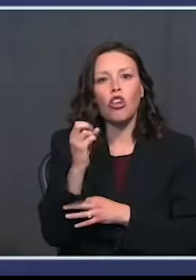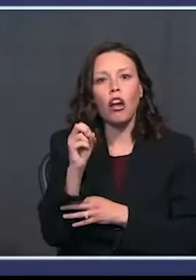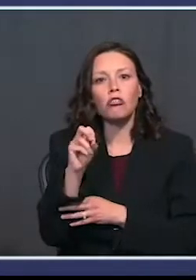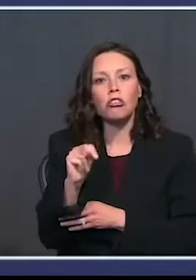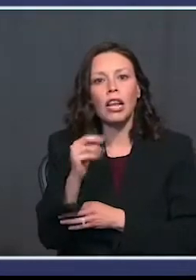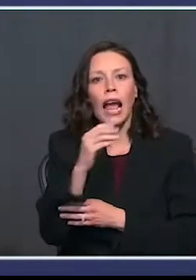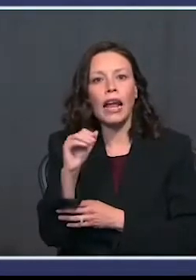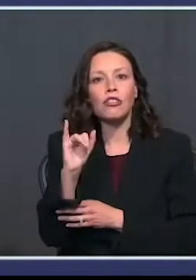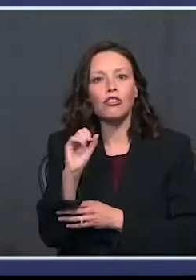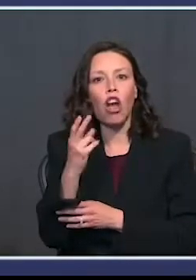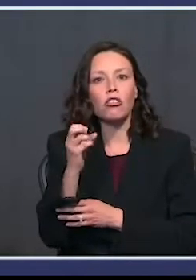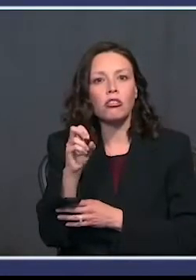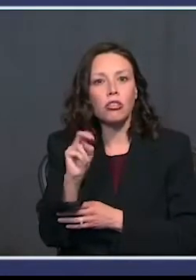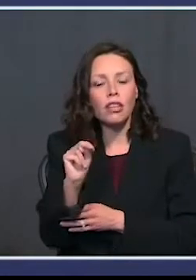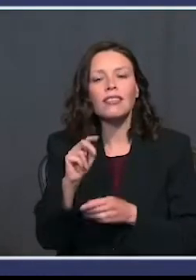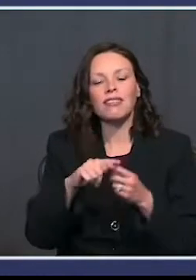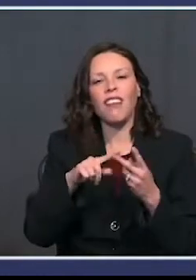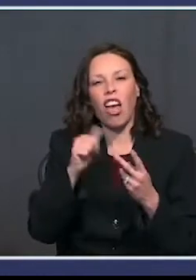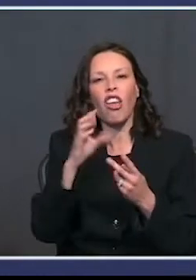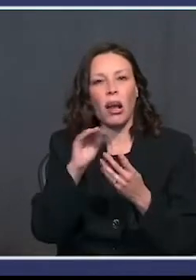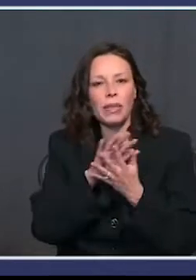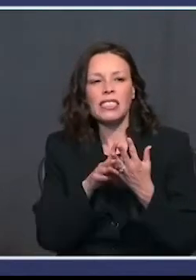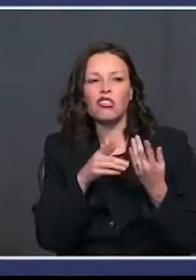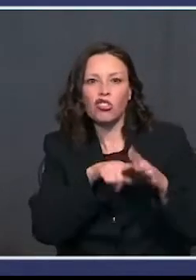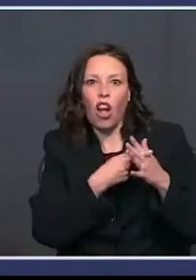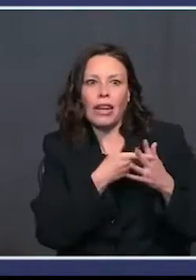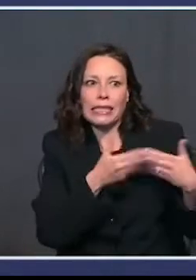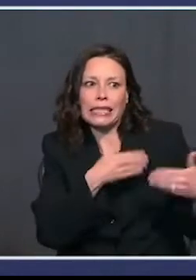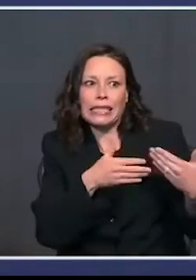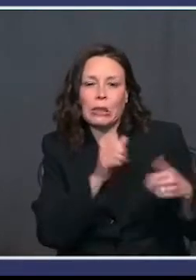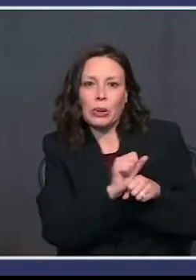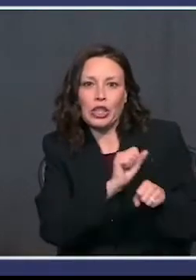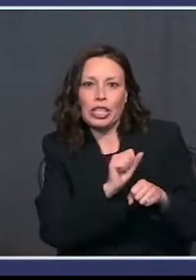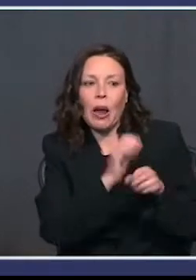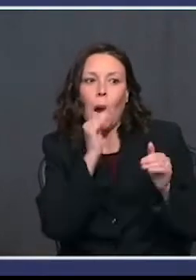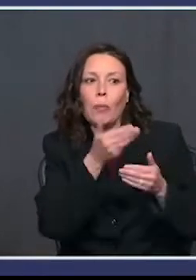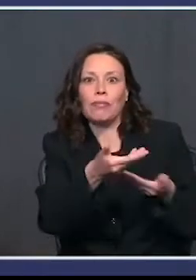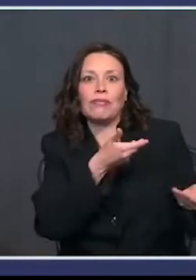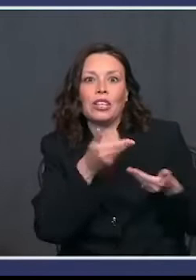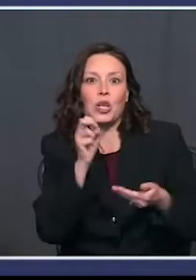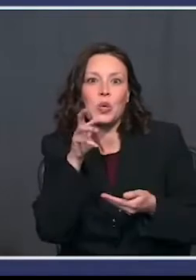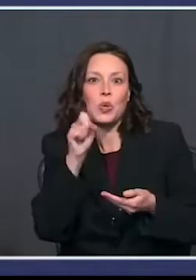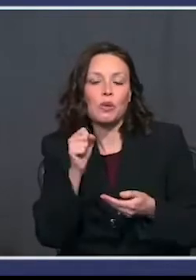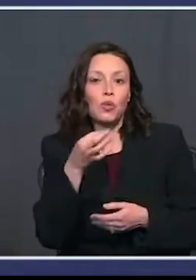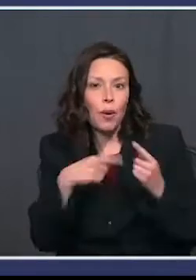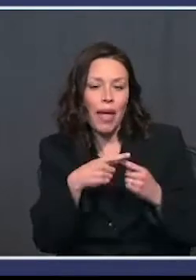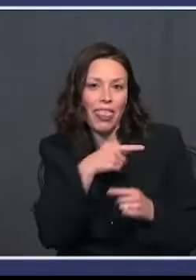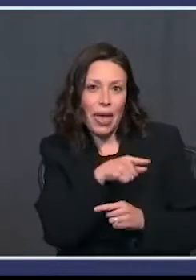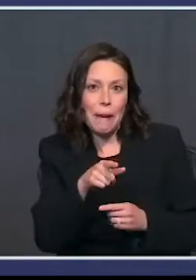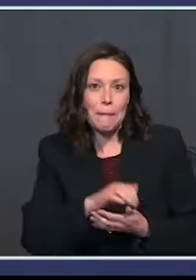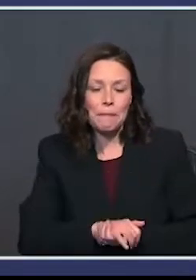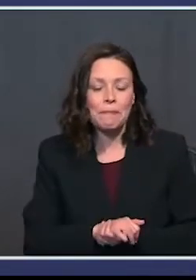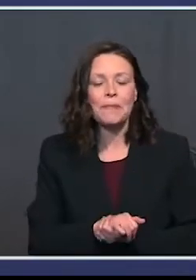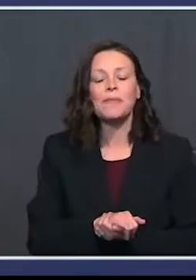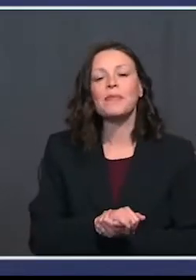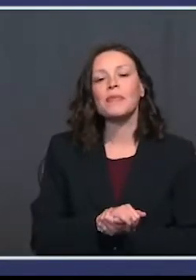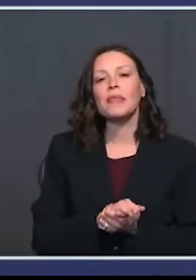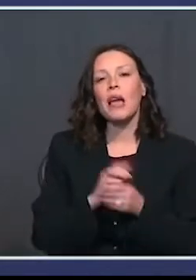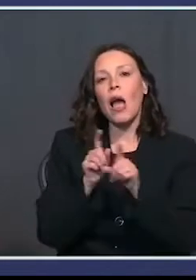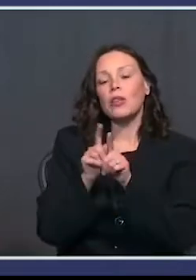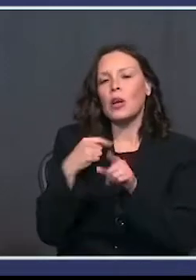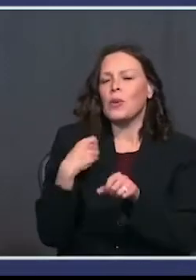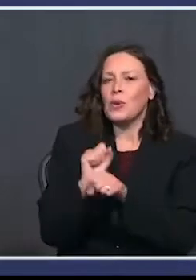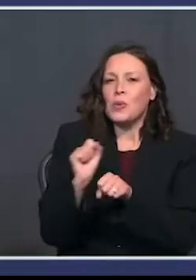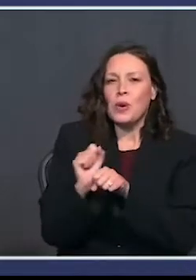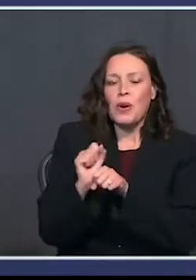& Johnson and others. And they're all coming in and they're coming in very quickly. We expect to have some news on that very shortly. And we have worked